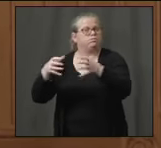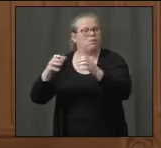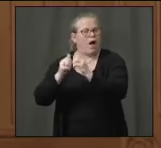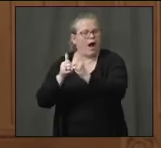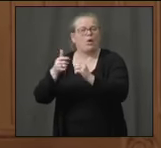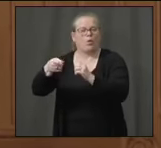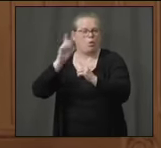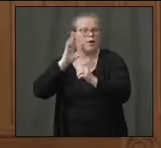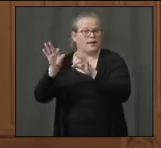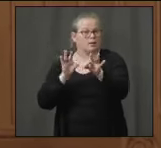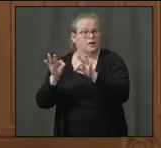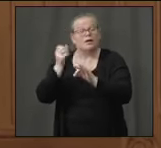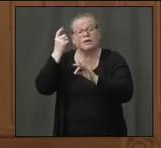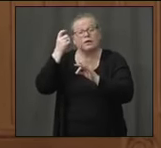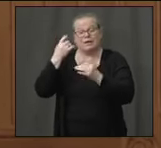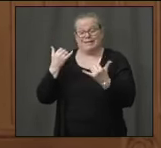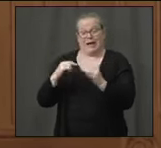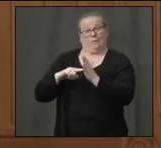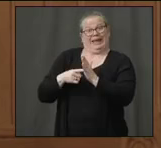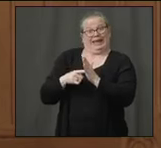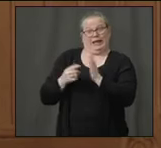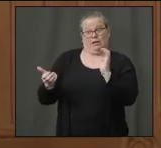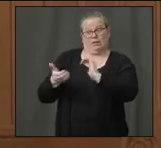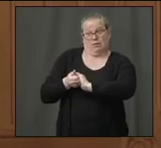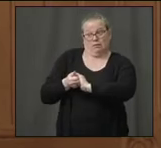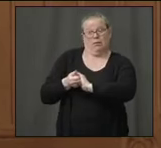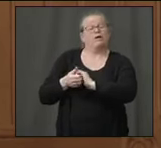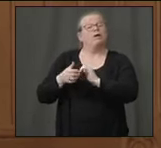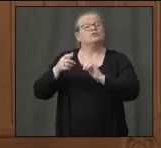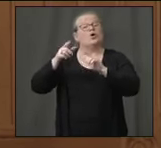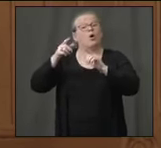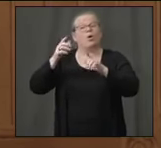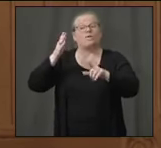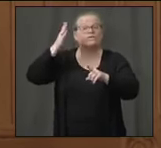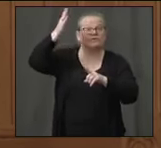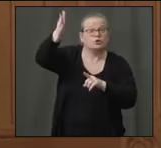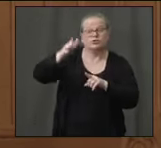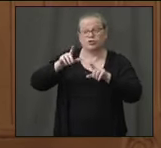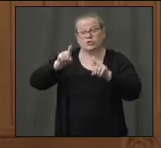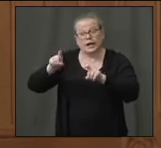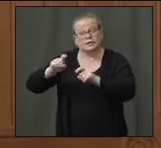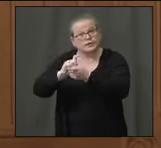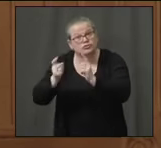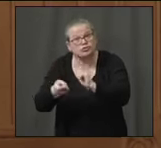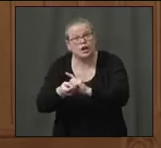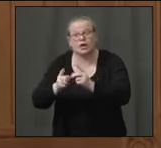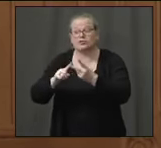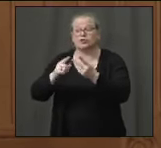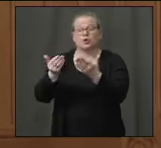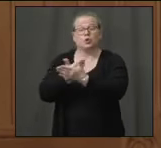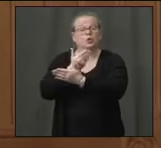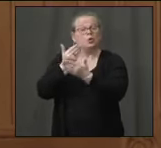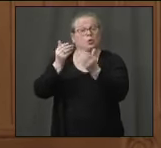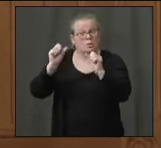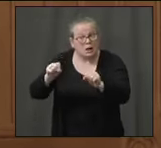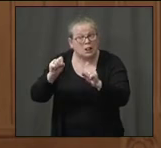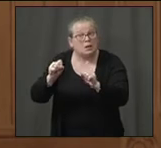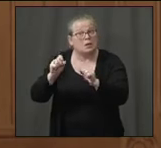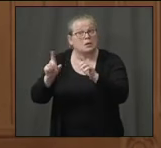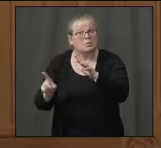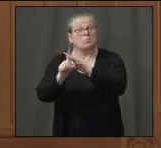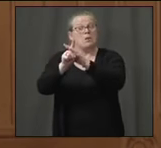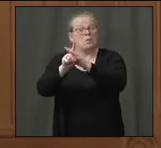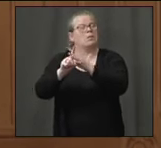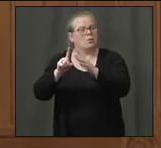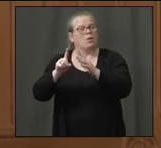partnership. So as tests change and as circumstances change and new capabilities emerge, part of the commitment in this partnership is that